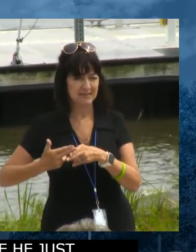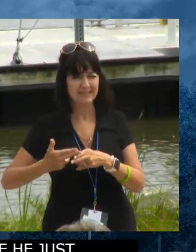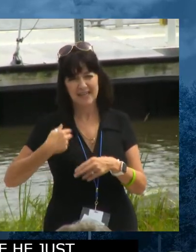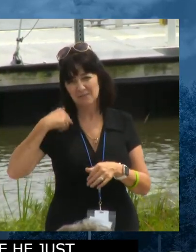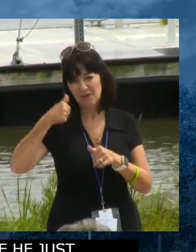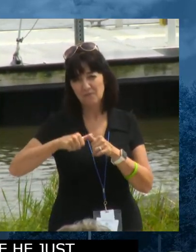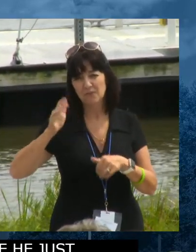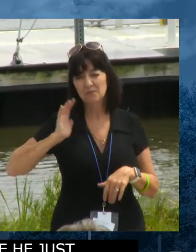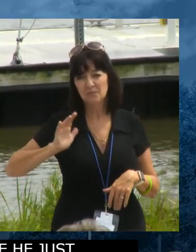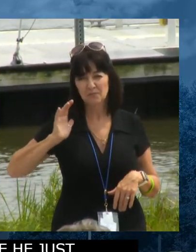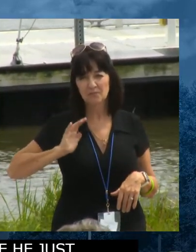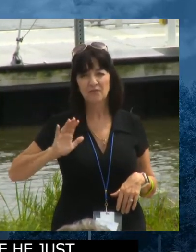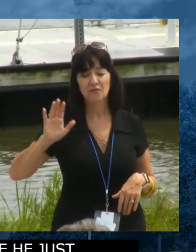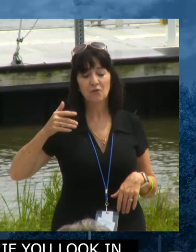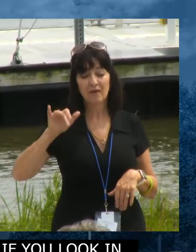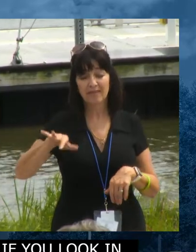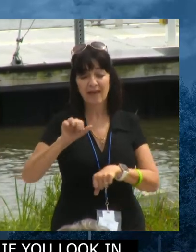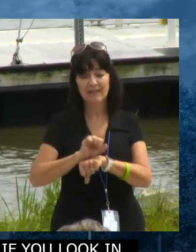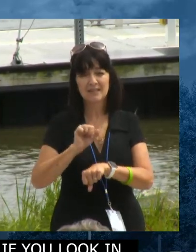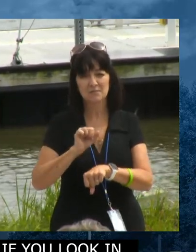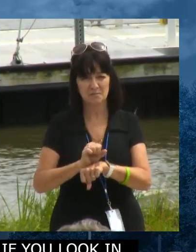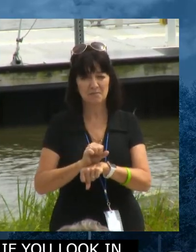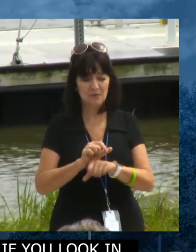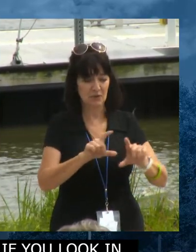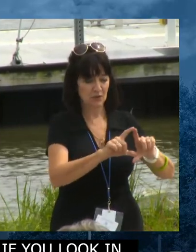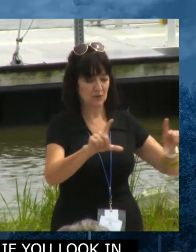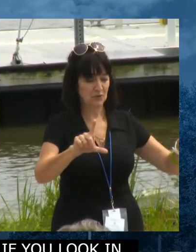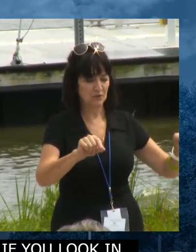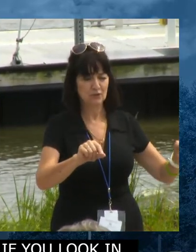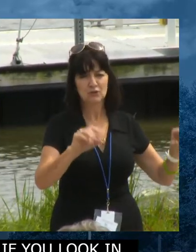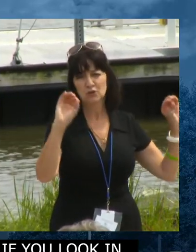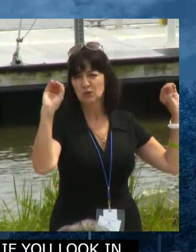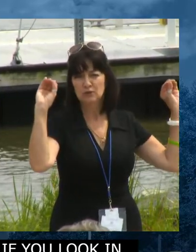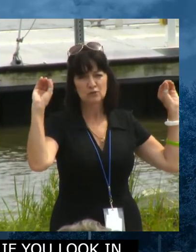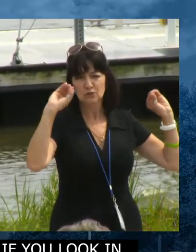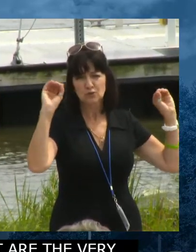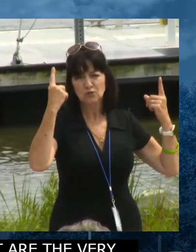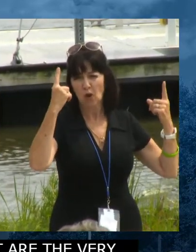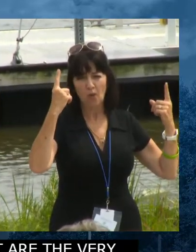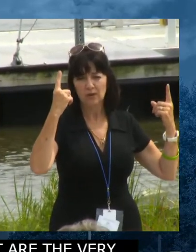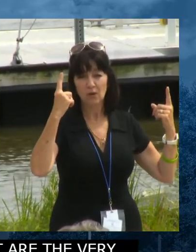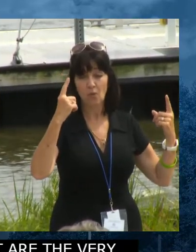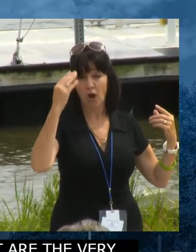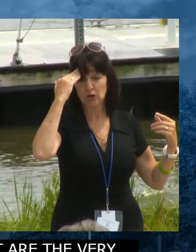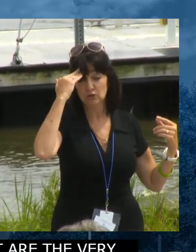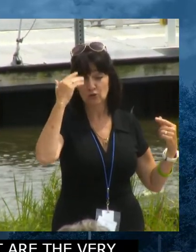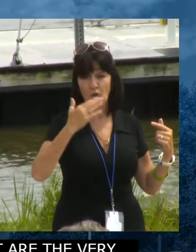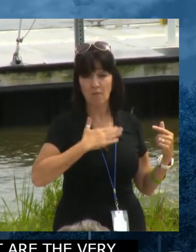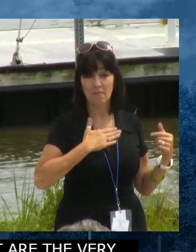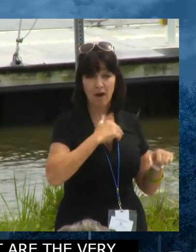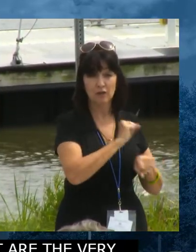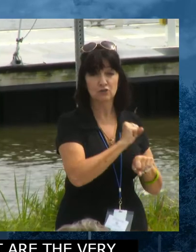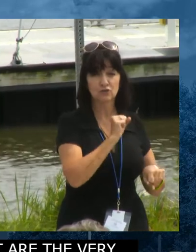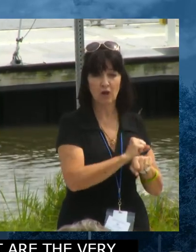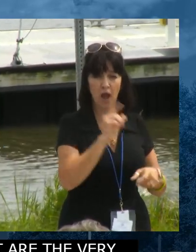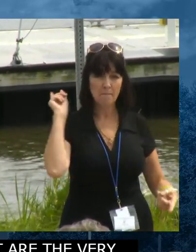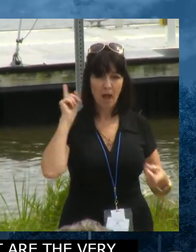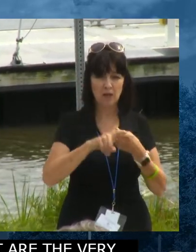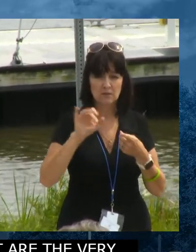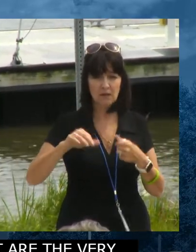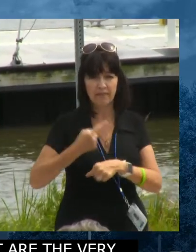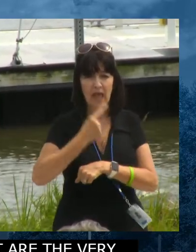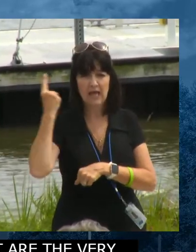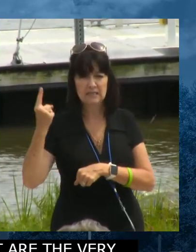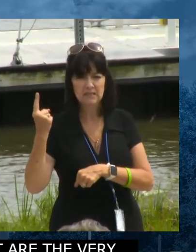on his bumper sticker. It said, nobody knows what I do until I don't do it. And we've been